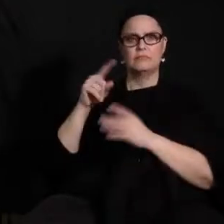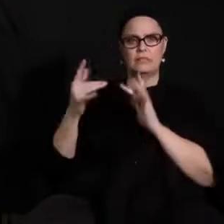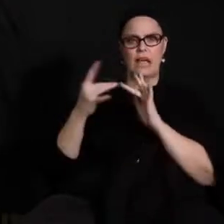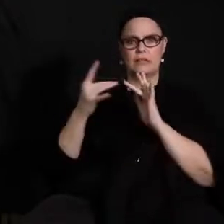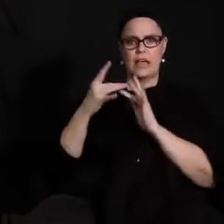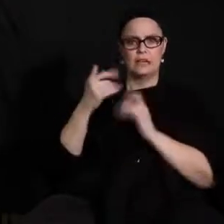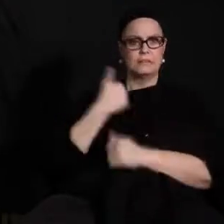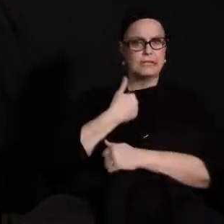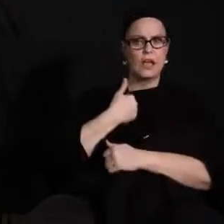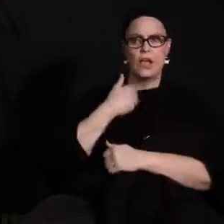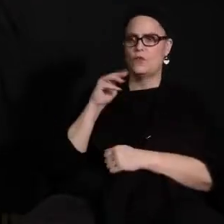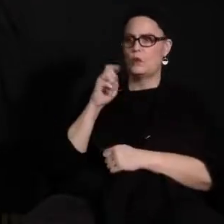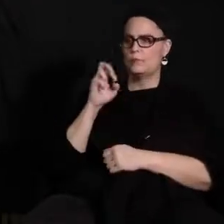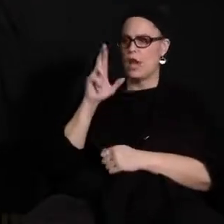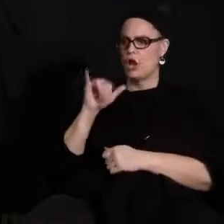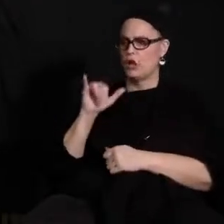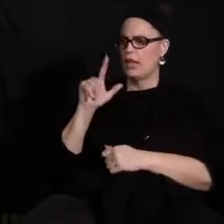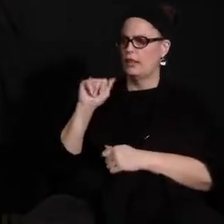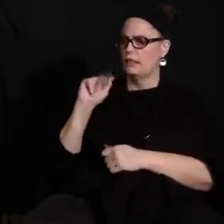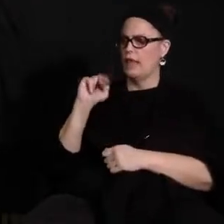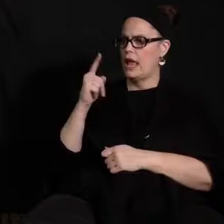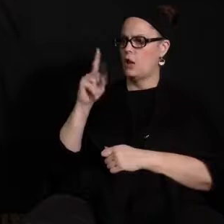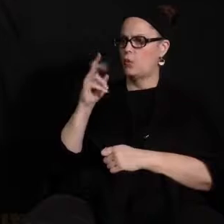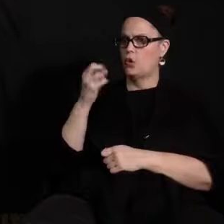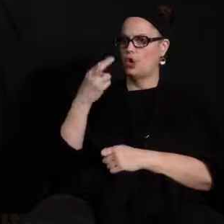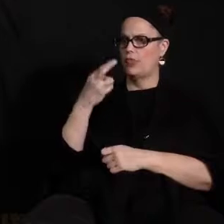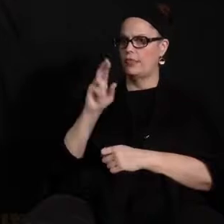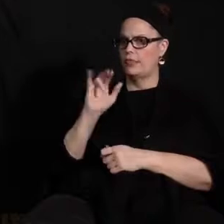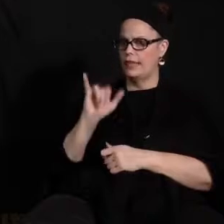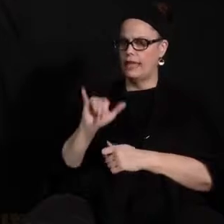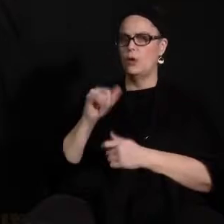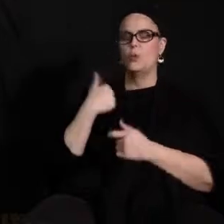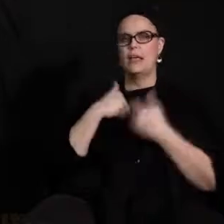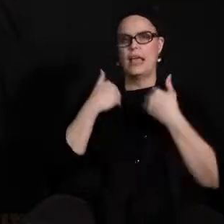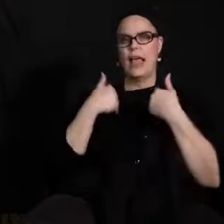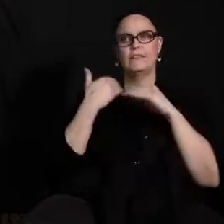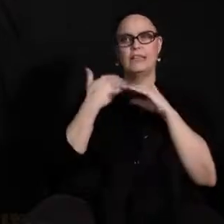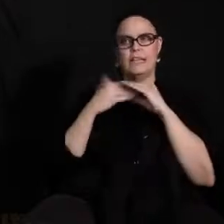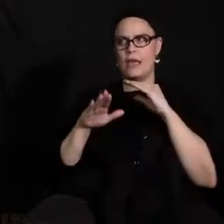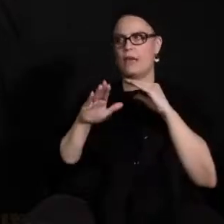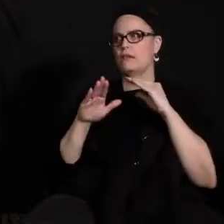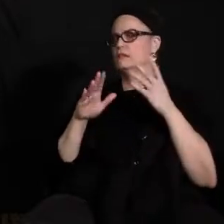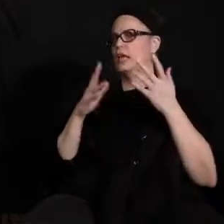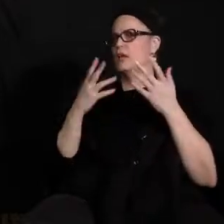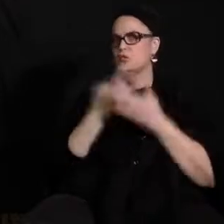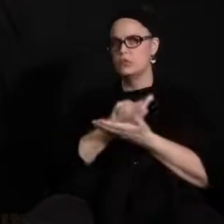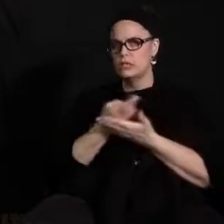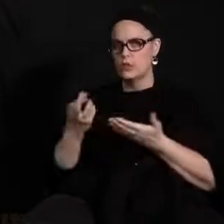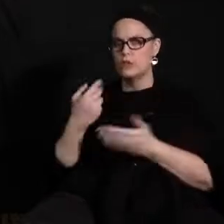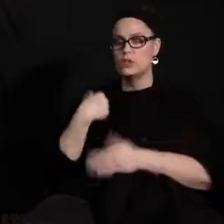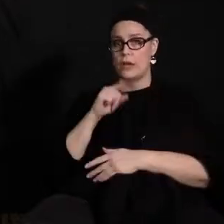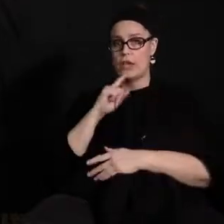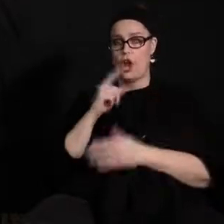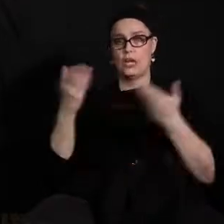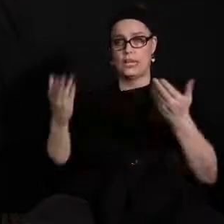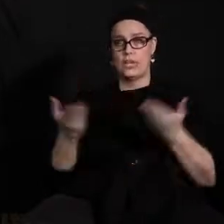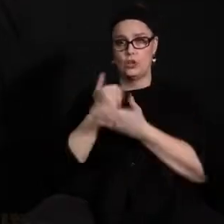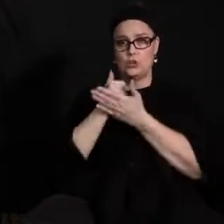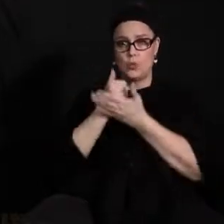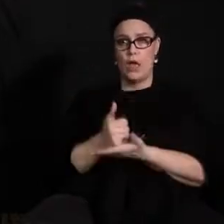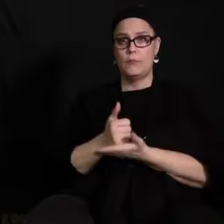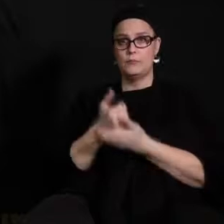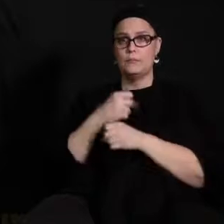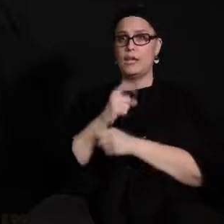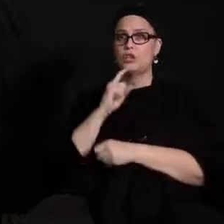there are state vaccine emails and resources that people have we are here to help make sure that we can